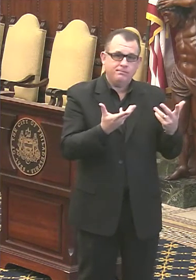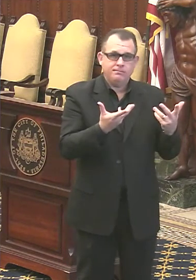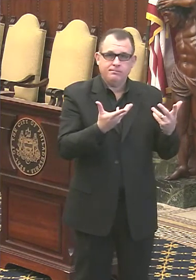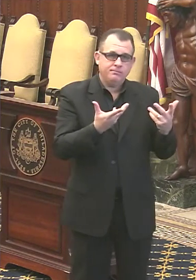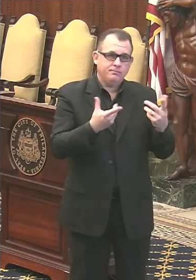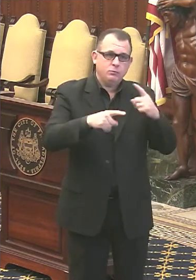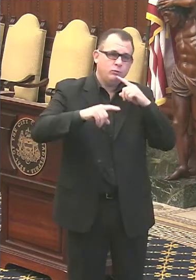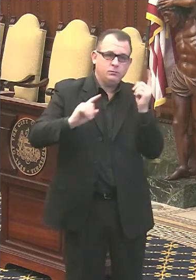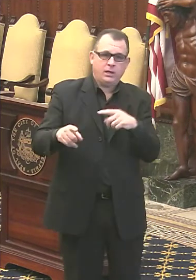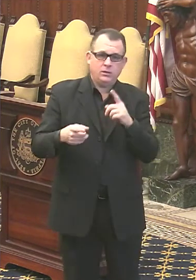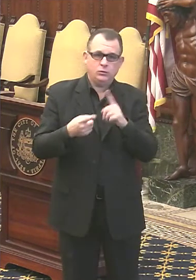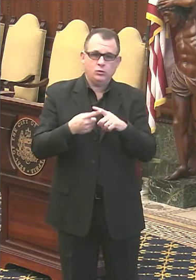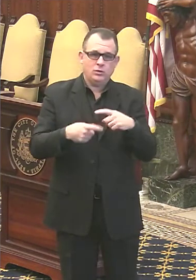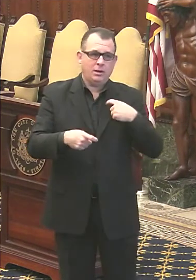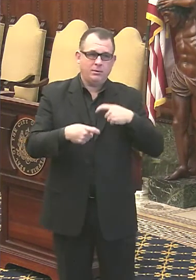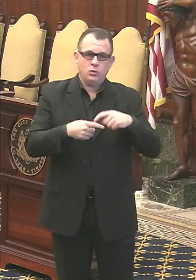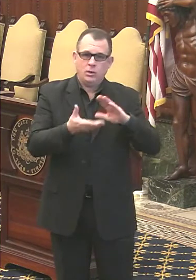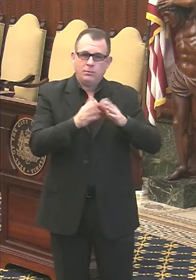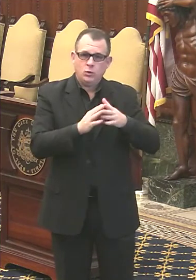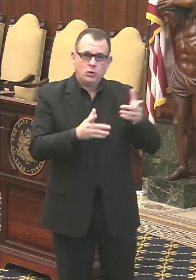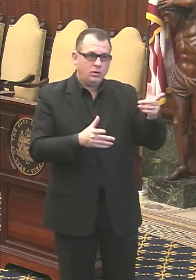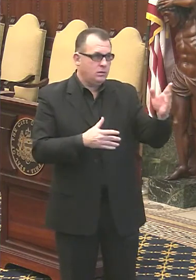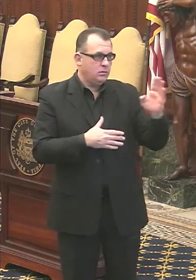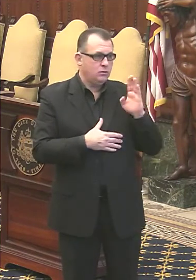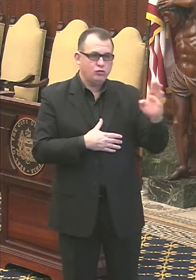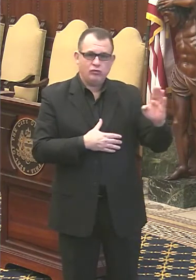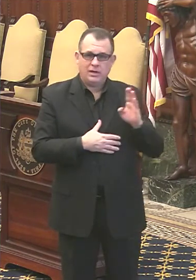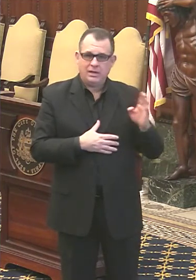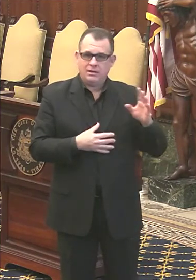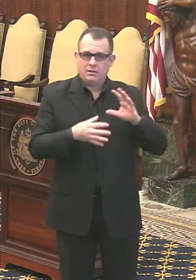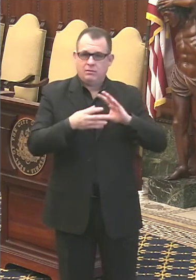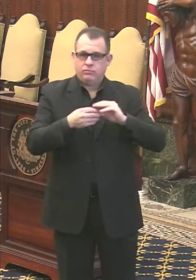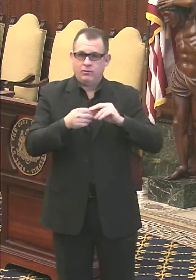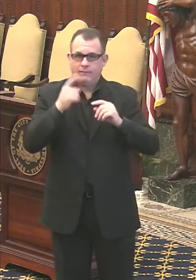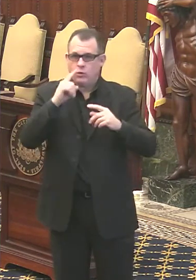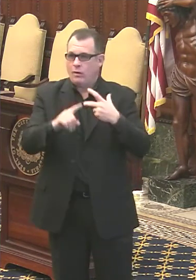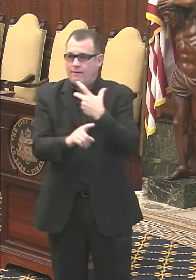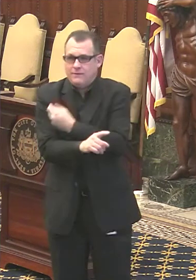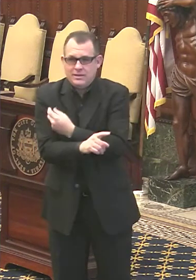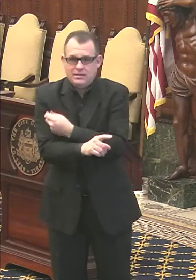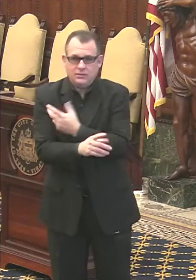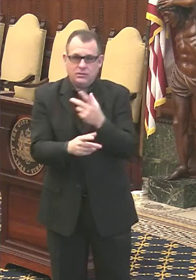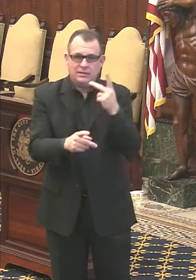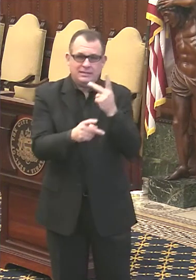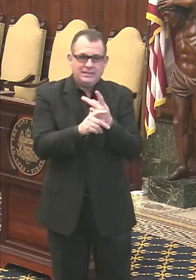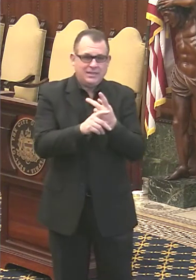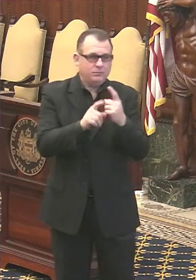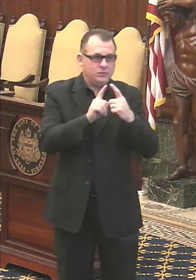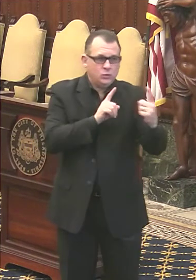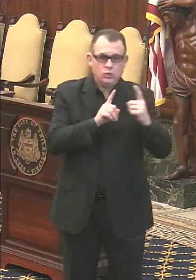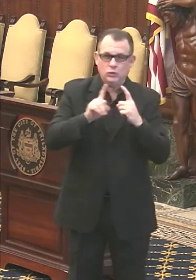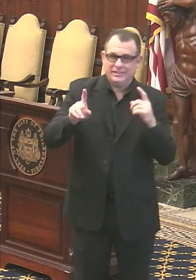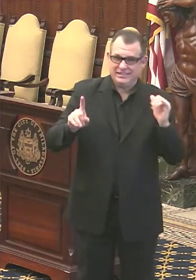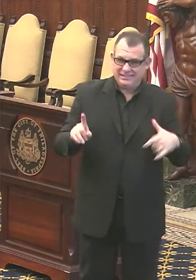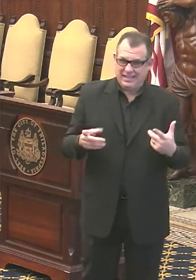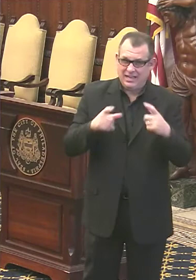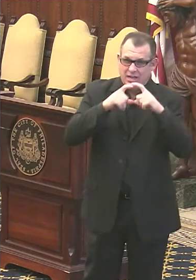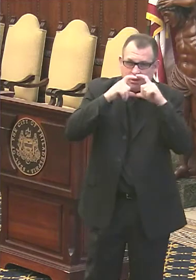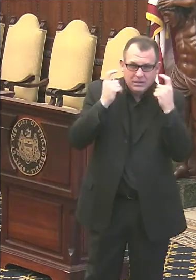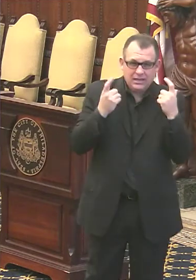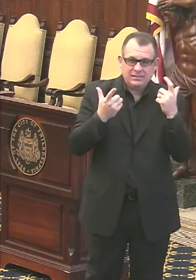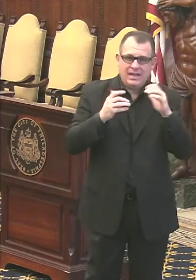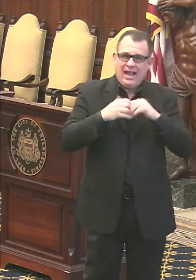community directly, uh, through the messages for vaccination, keeping social distancing and such. How is relying